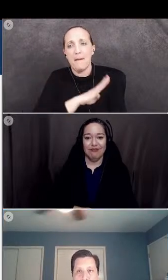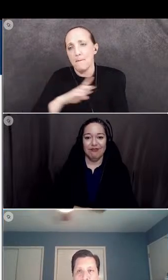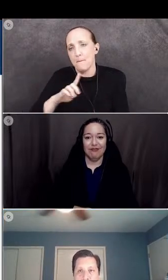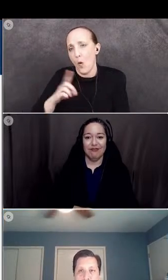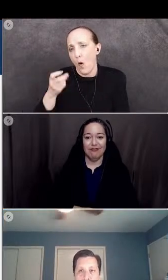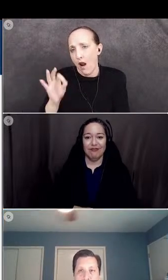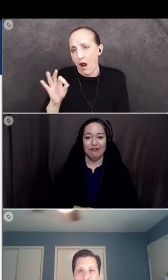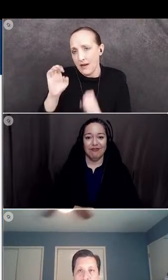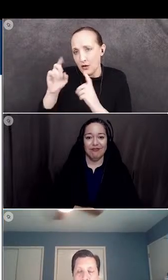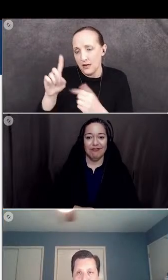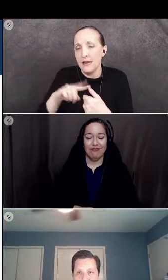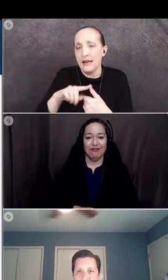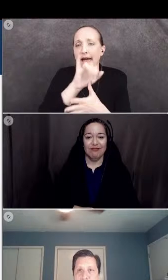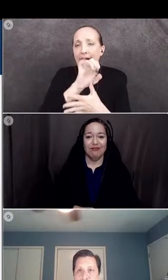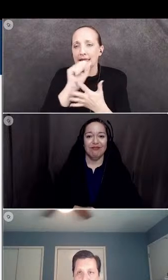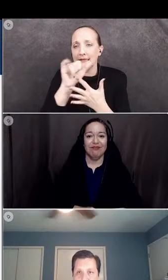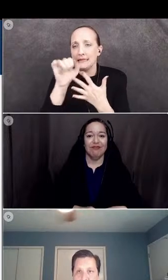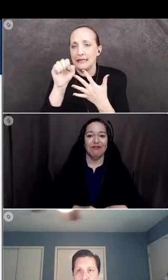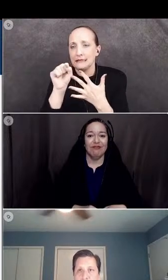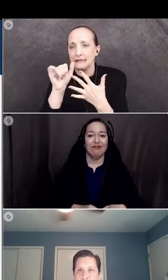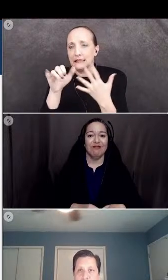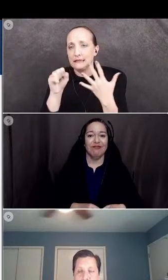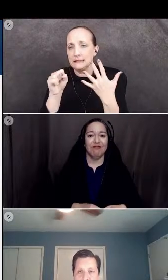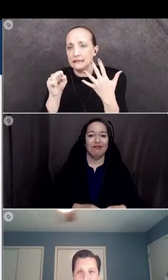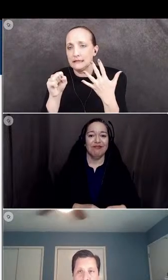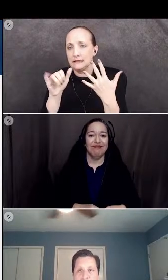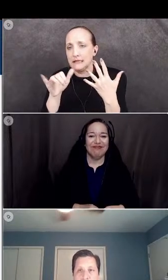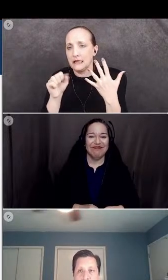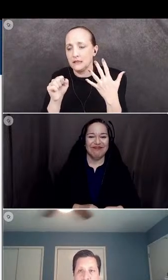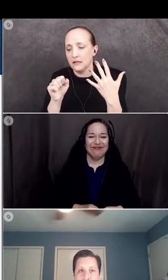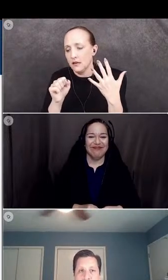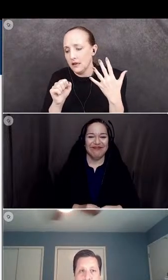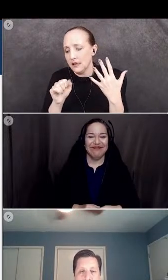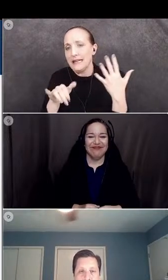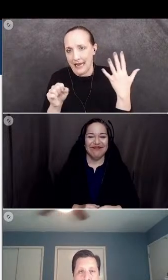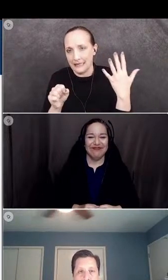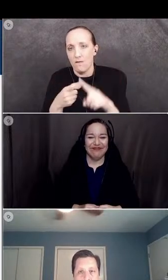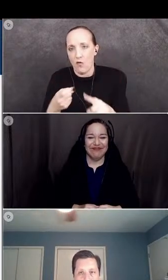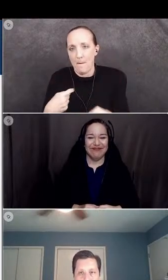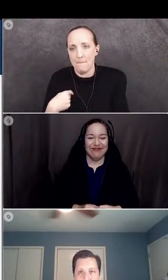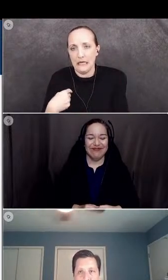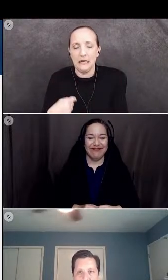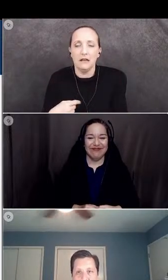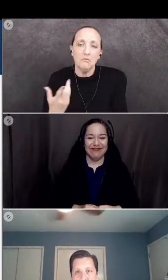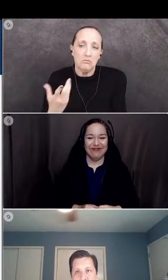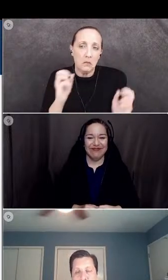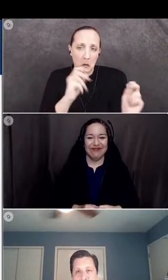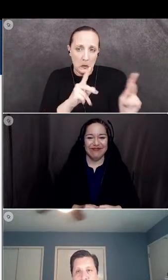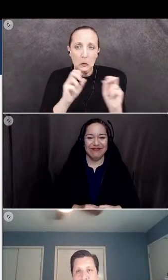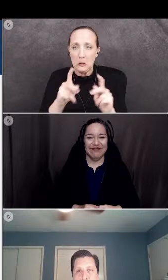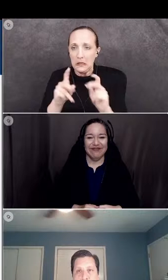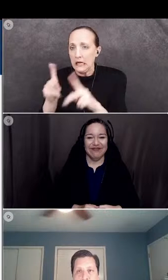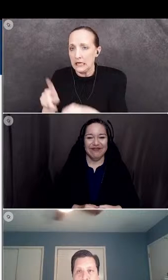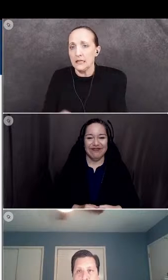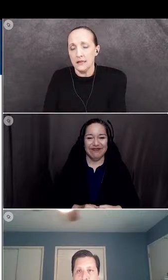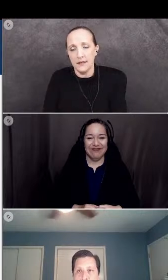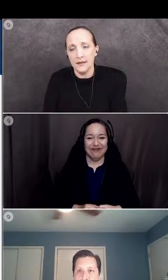education do you have my consensus yes yes yes for me okay all right